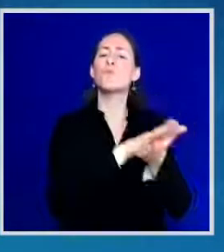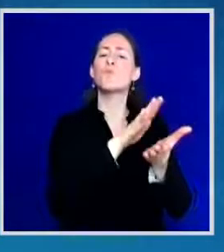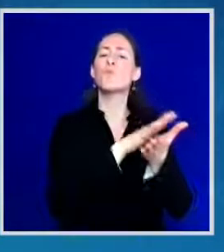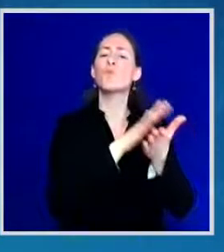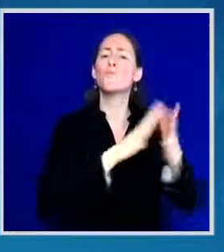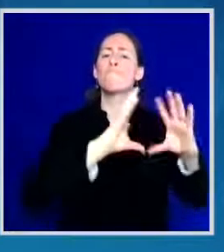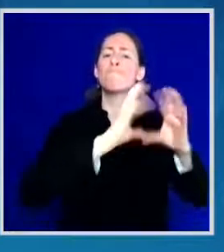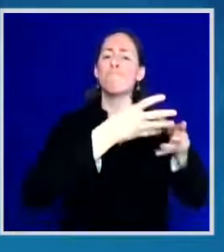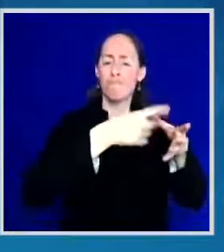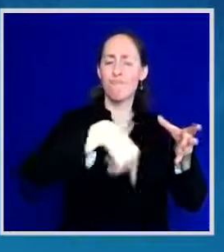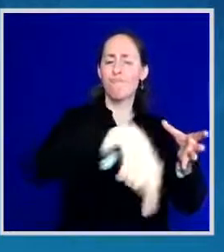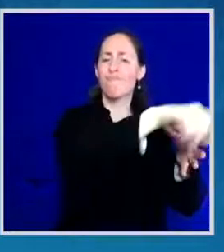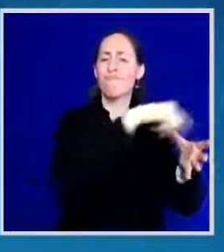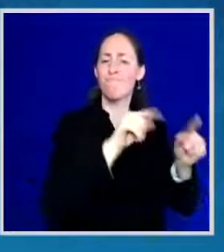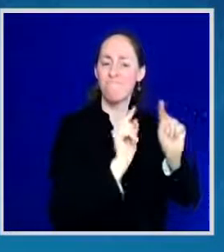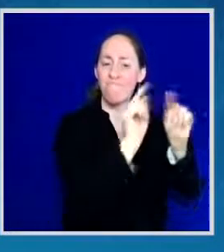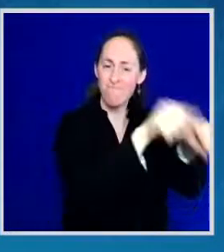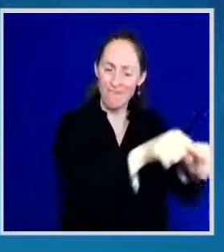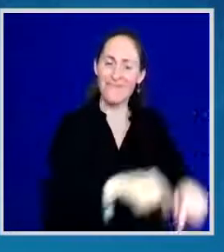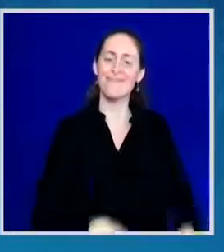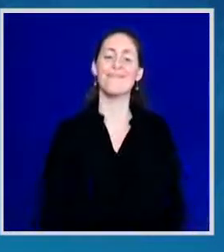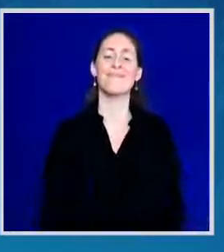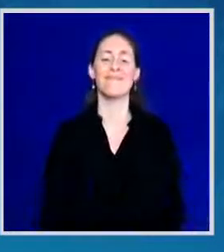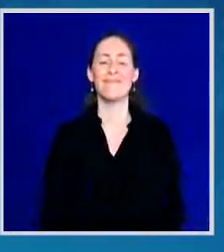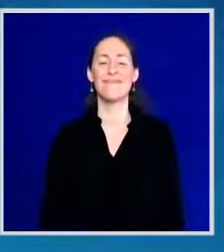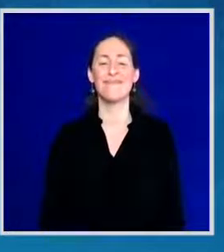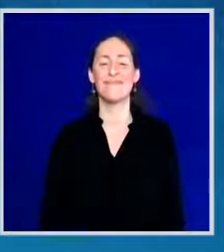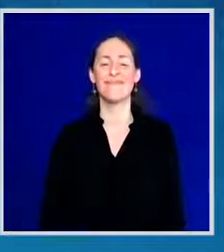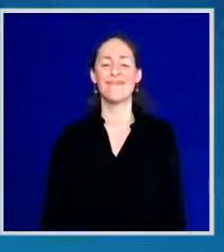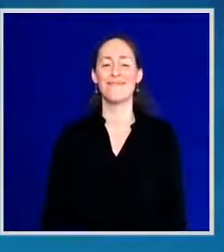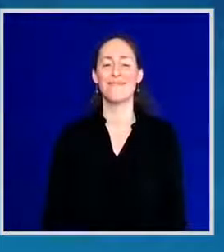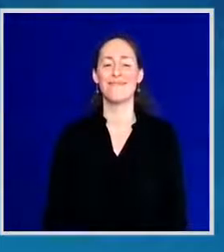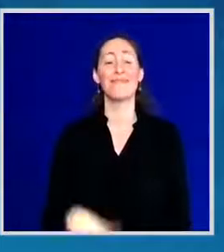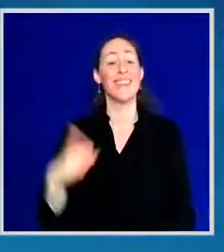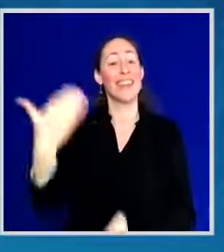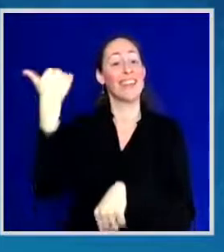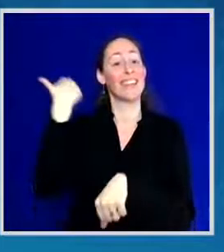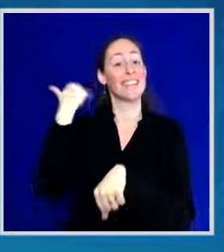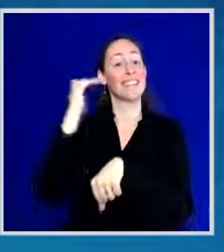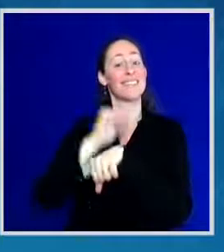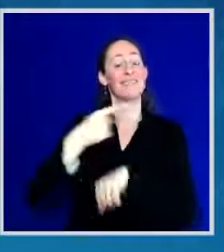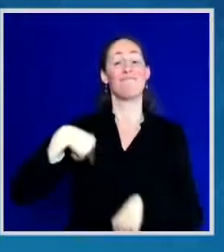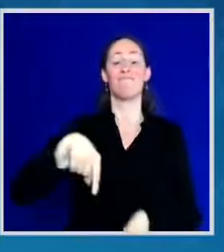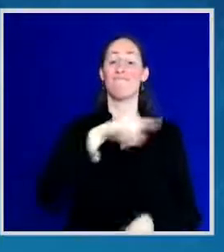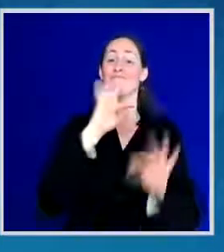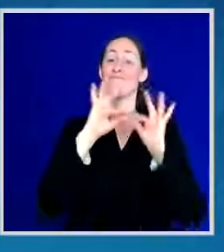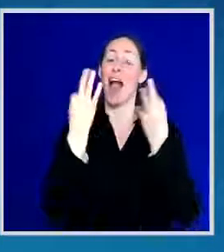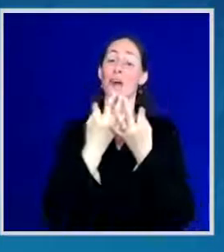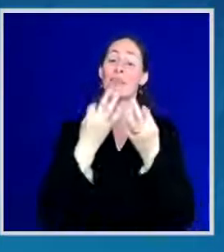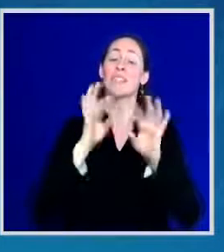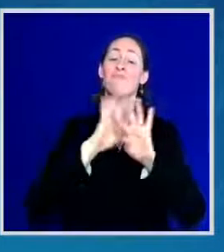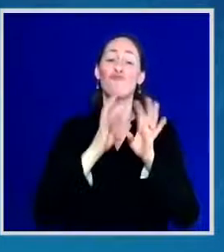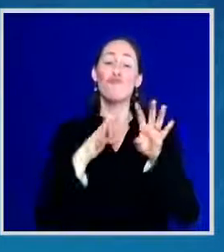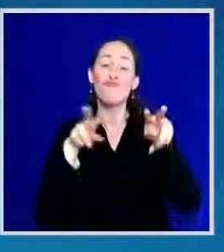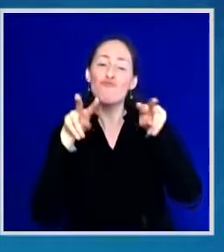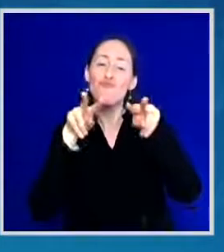to President Biden's address as he stood in front of two history-making women for the very first time ever.